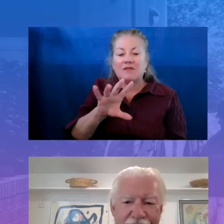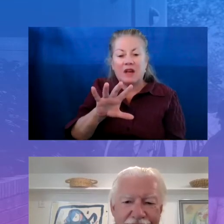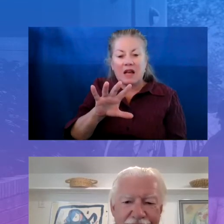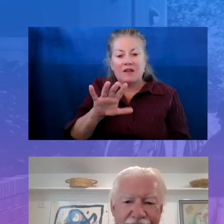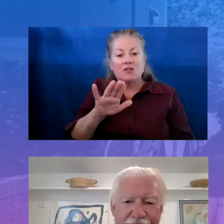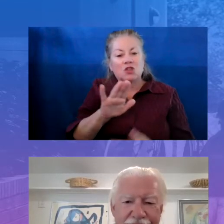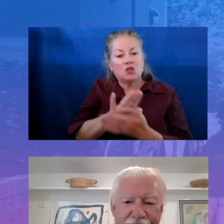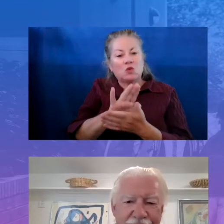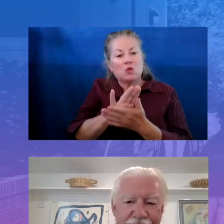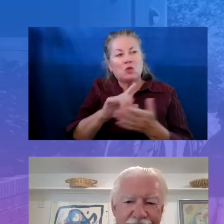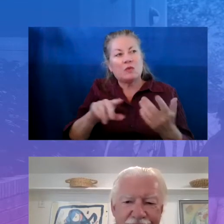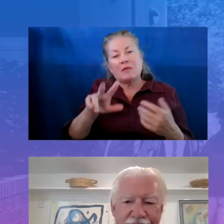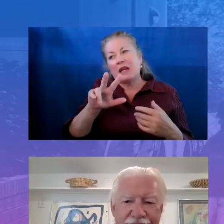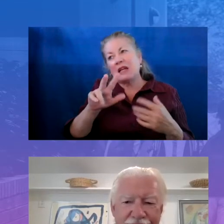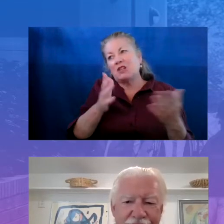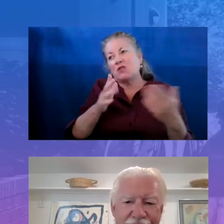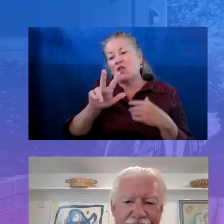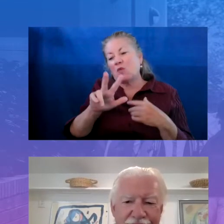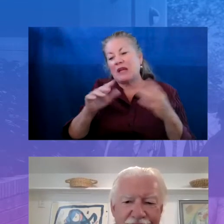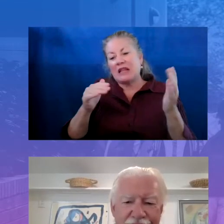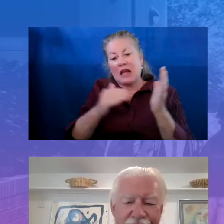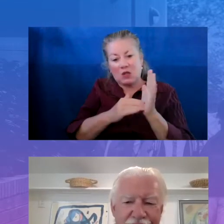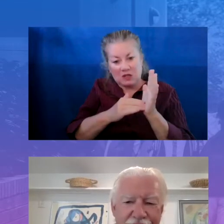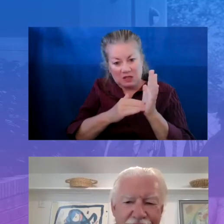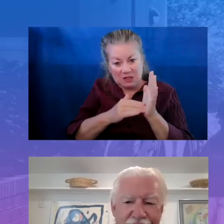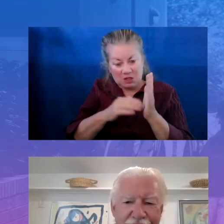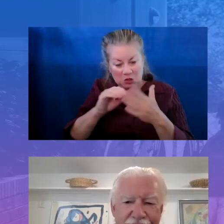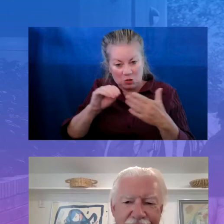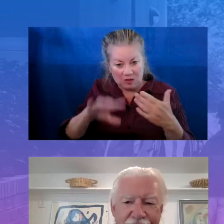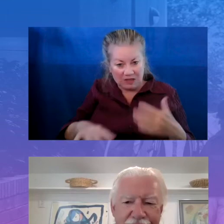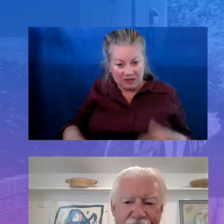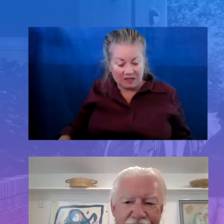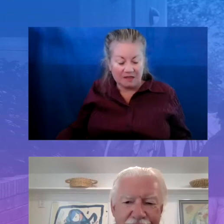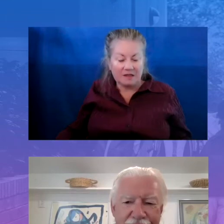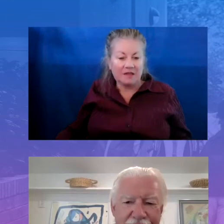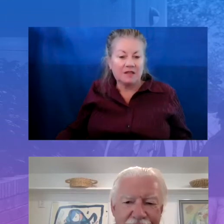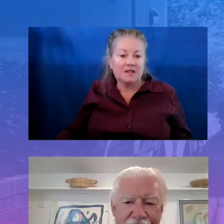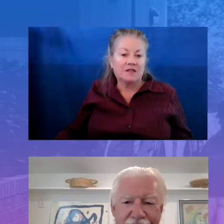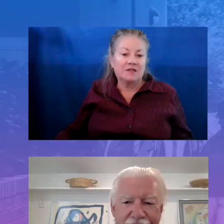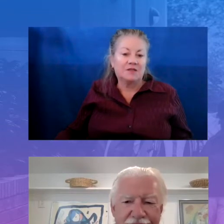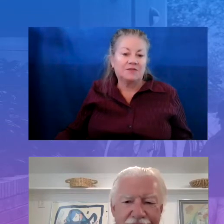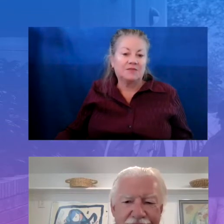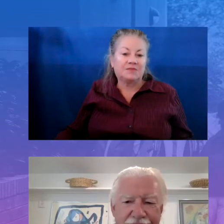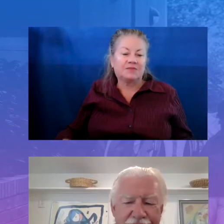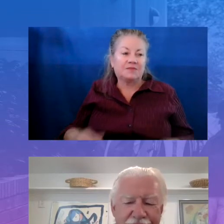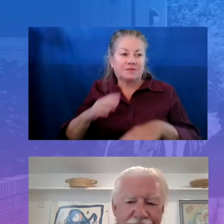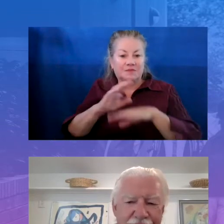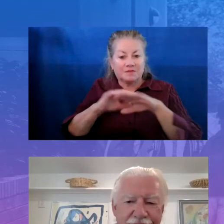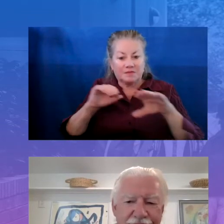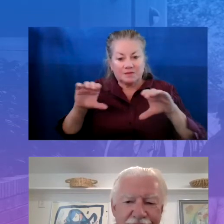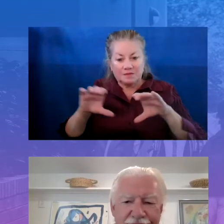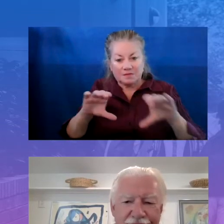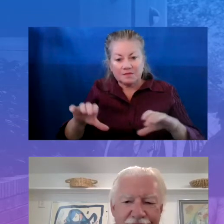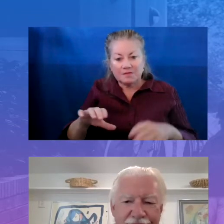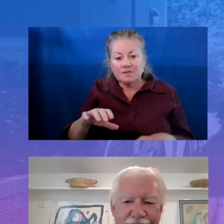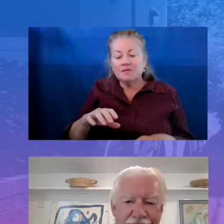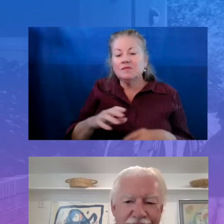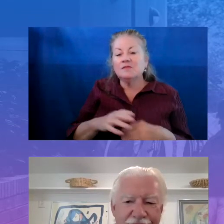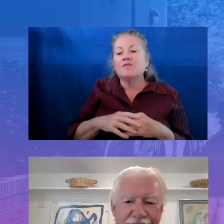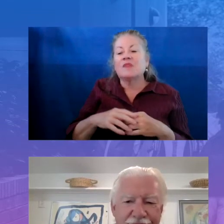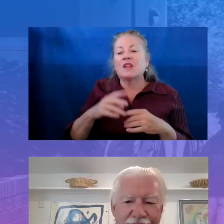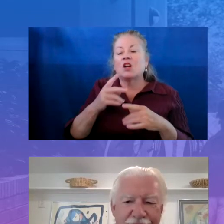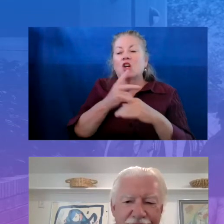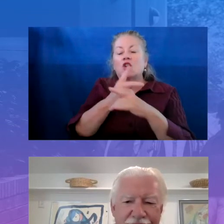students. And so the call to action that Dr. Gist, our superintendent, and I set for our school leaders is that